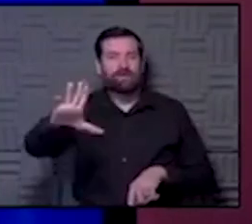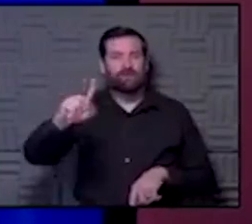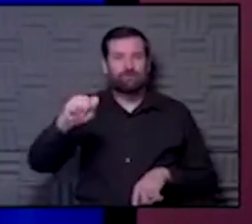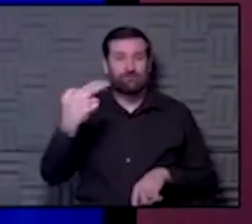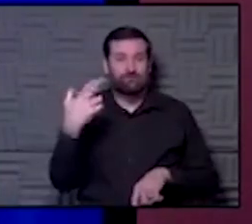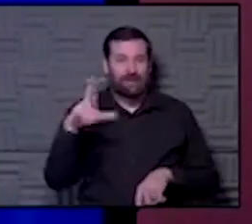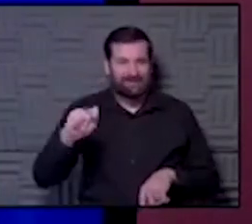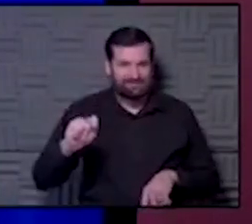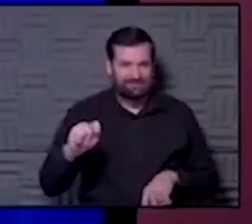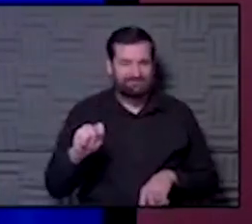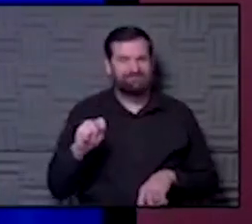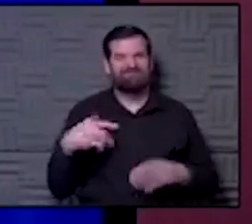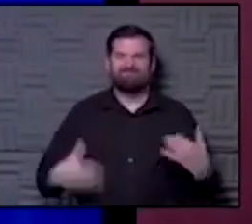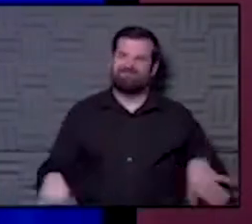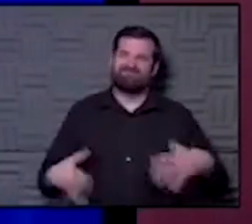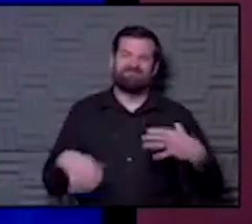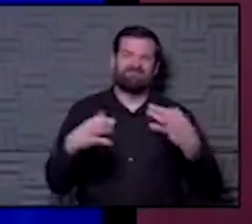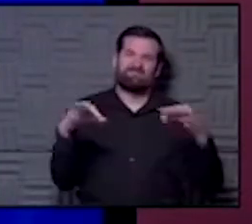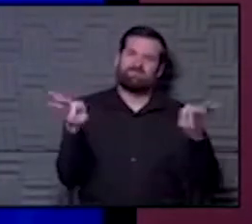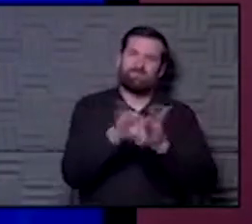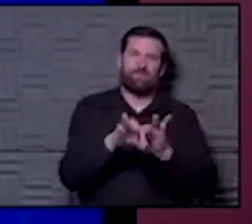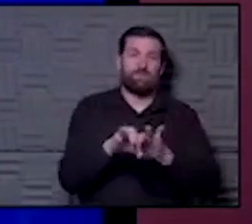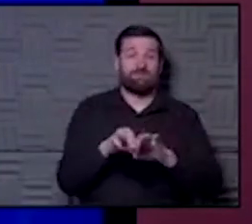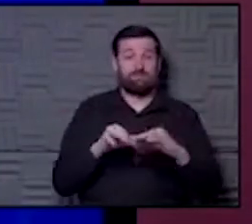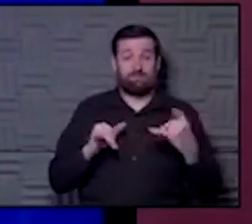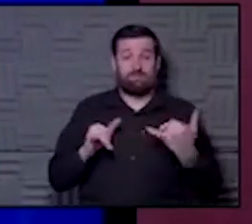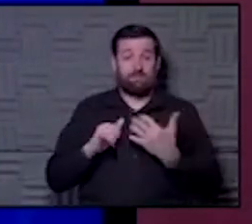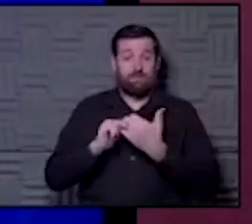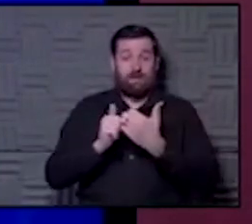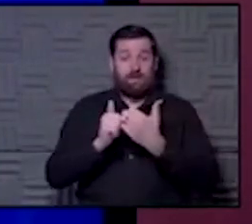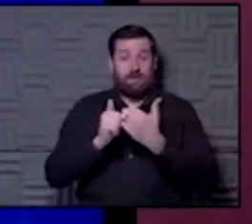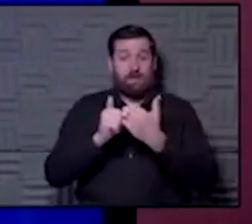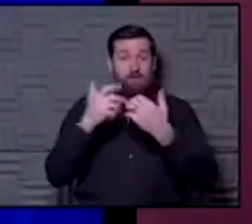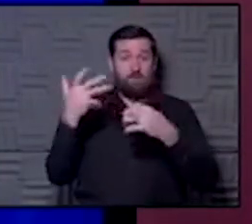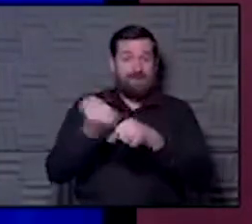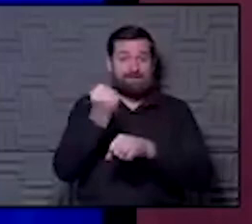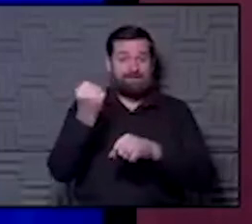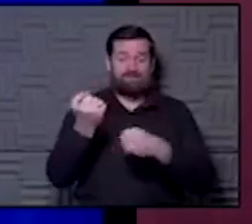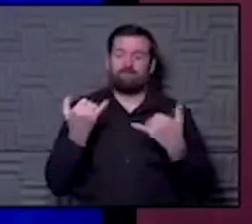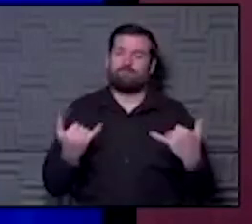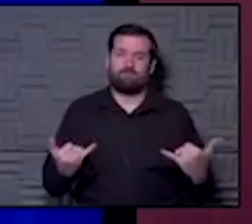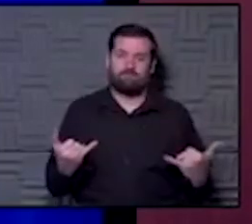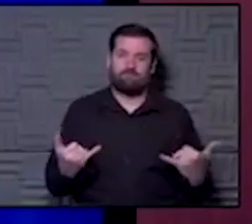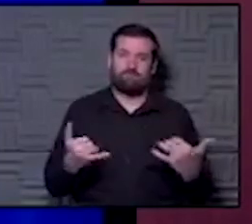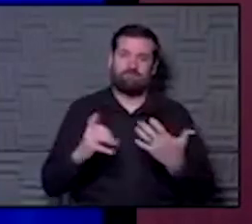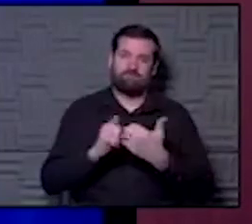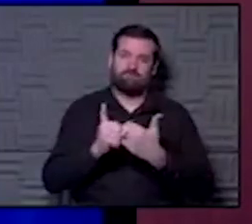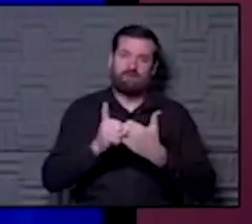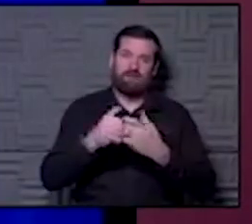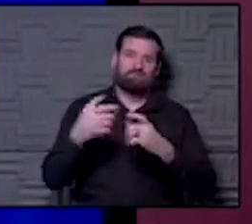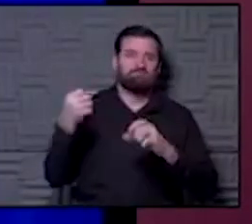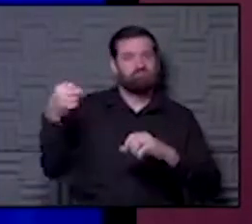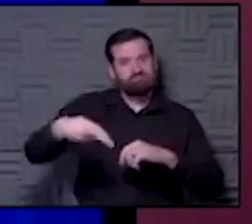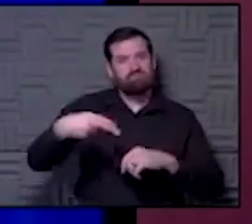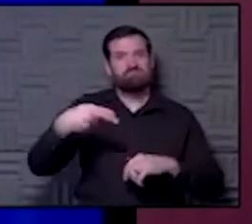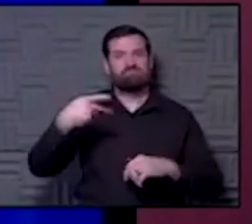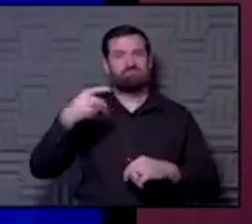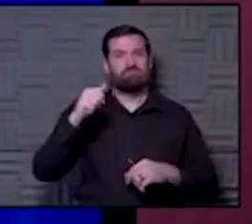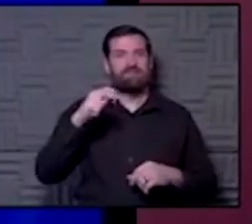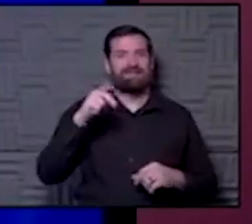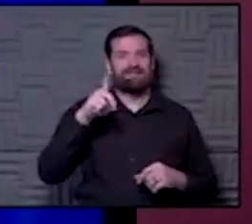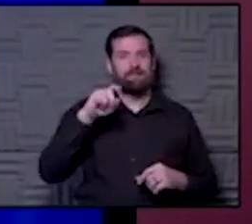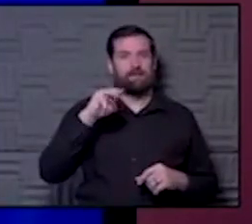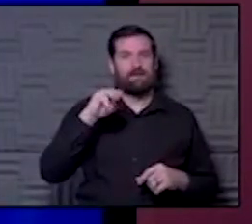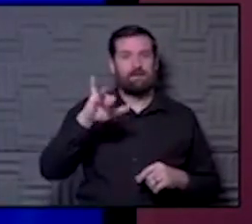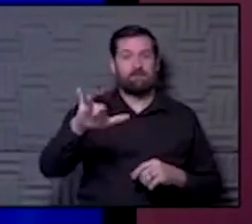Because this is incredibly important. This is how we win the game. This is how we win a pandemic. And when the call